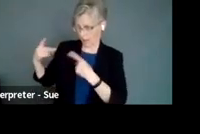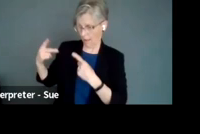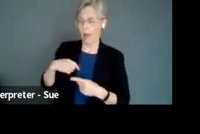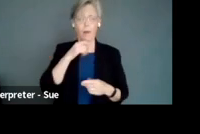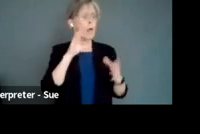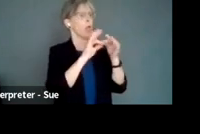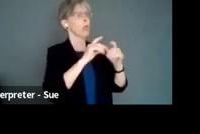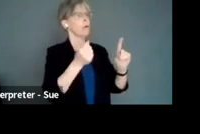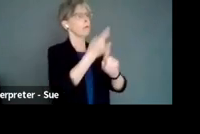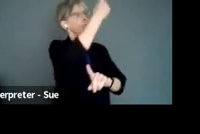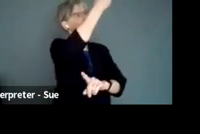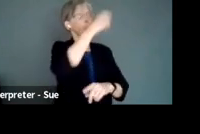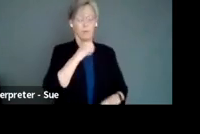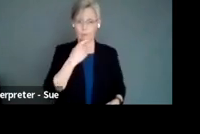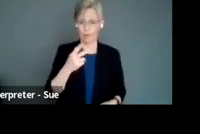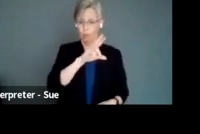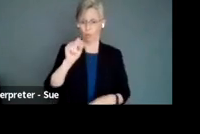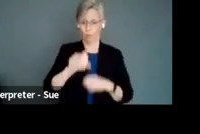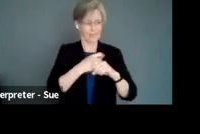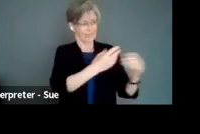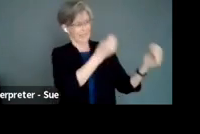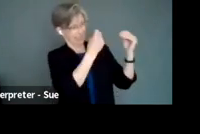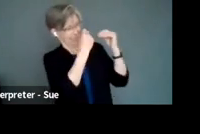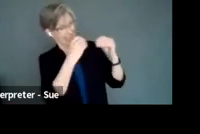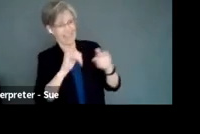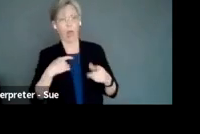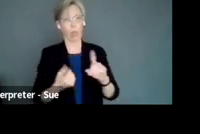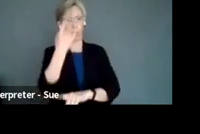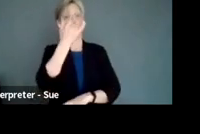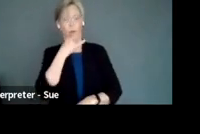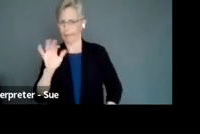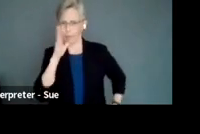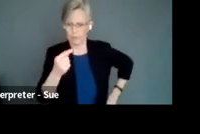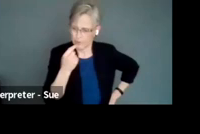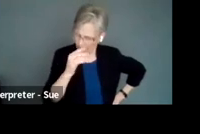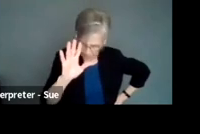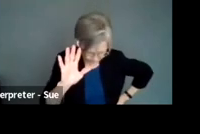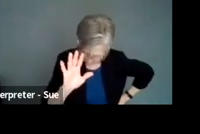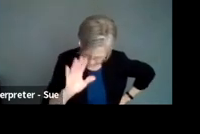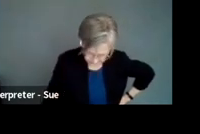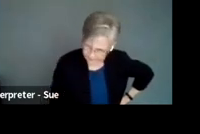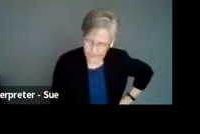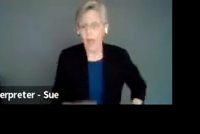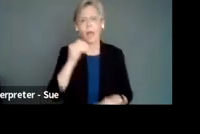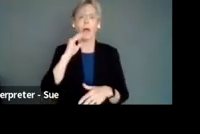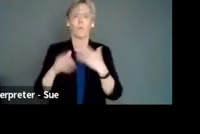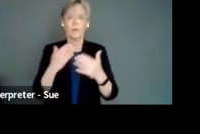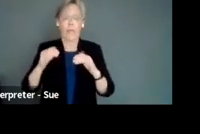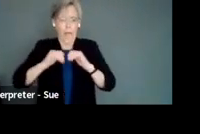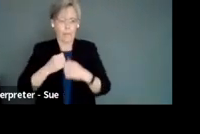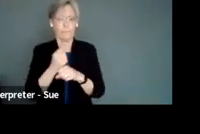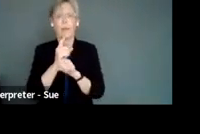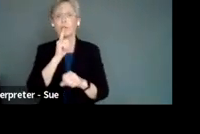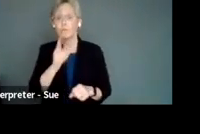misrepresenting 30 years of teachings, because that would suck. And then there's also the process, how do you go about ensuring equity and